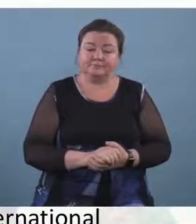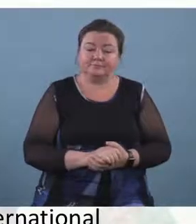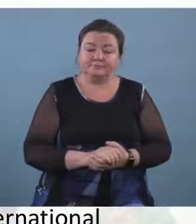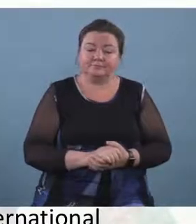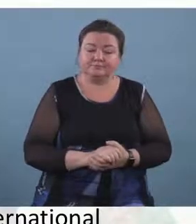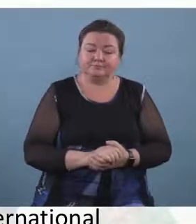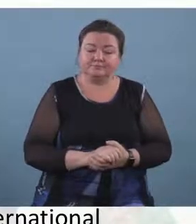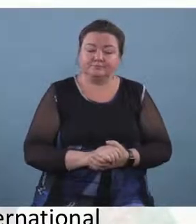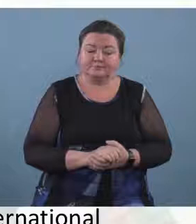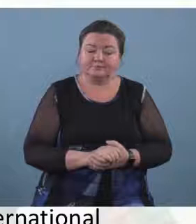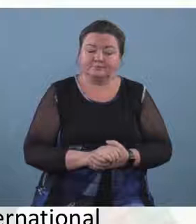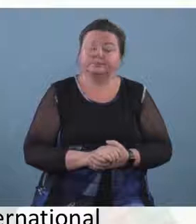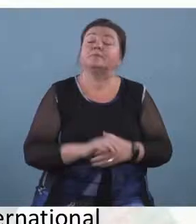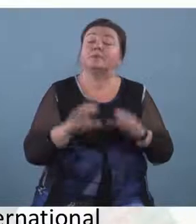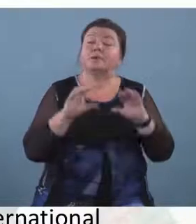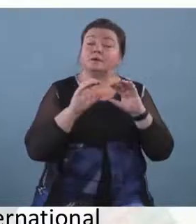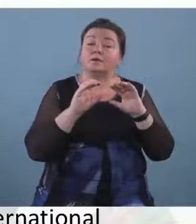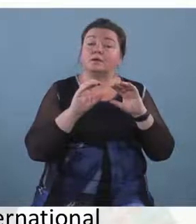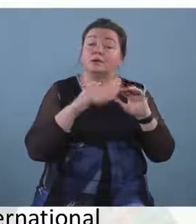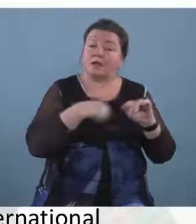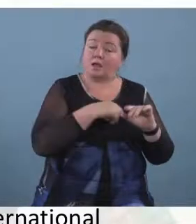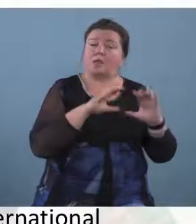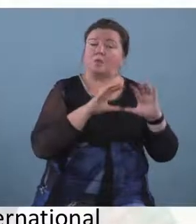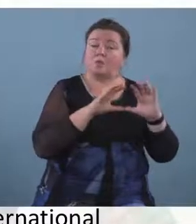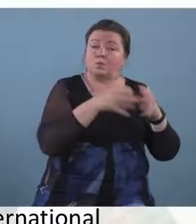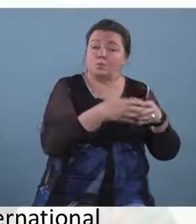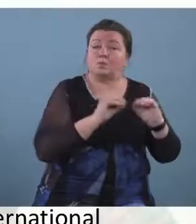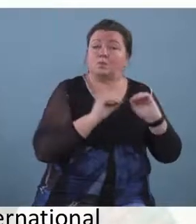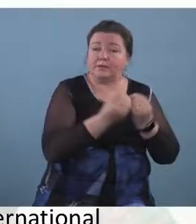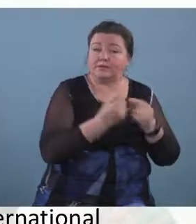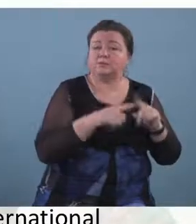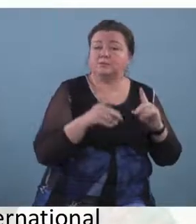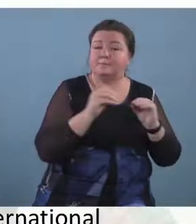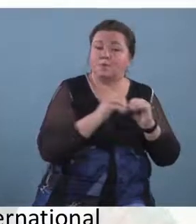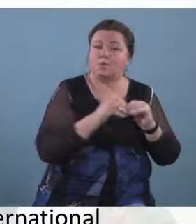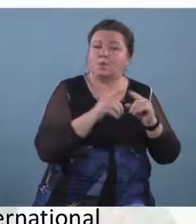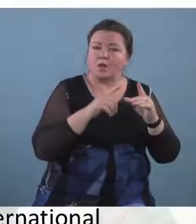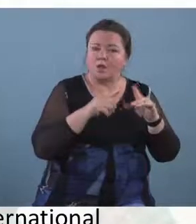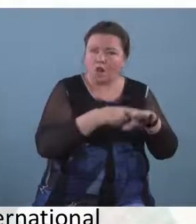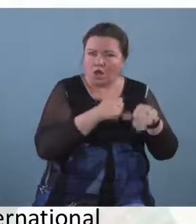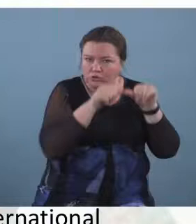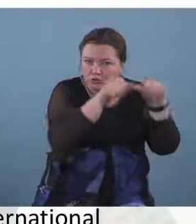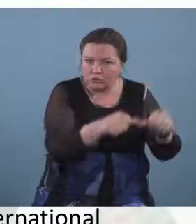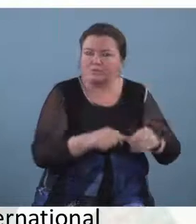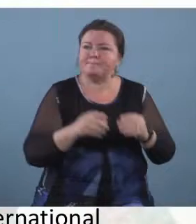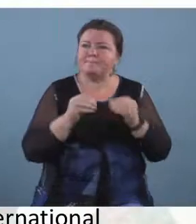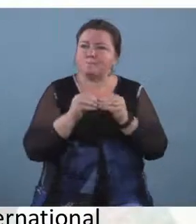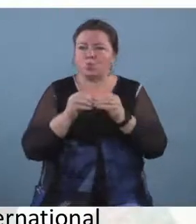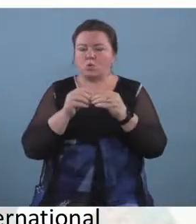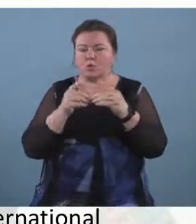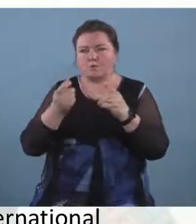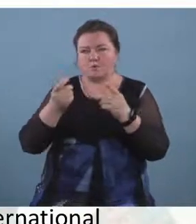organisations will do something that is long-term meaningful and more impactful as well